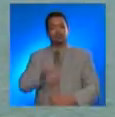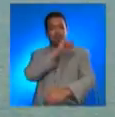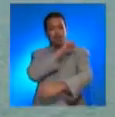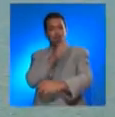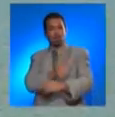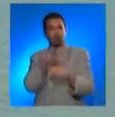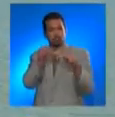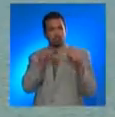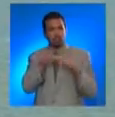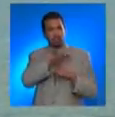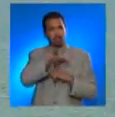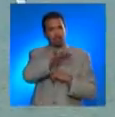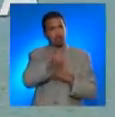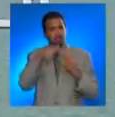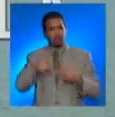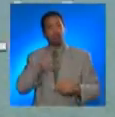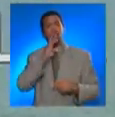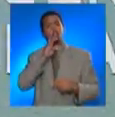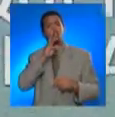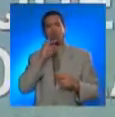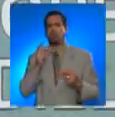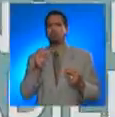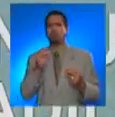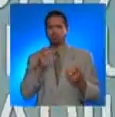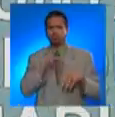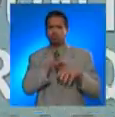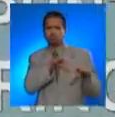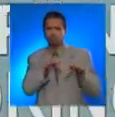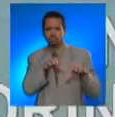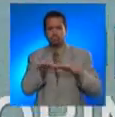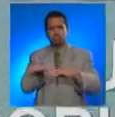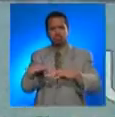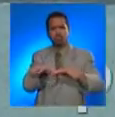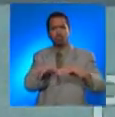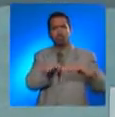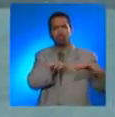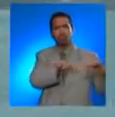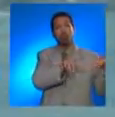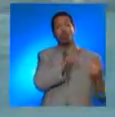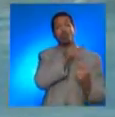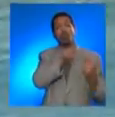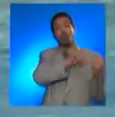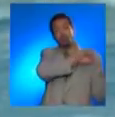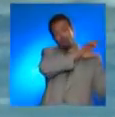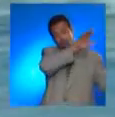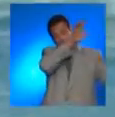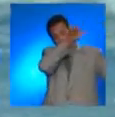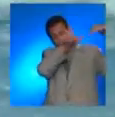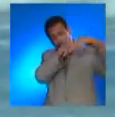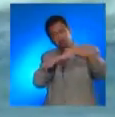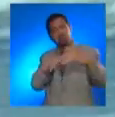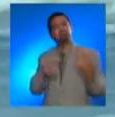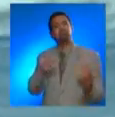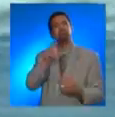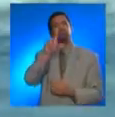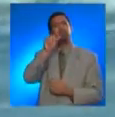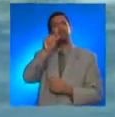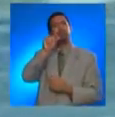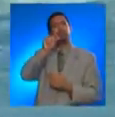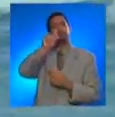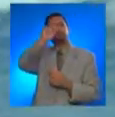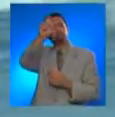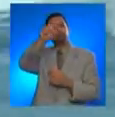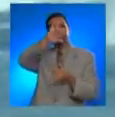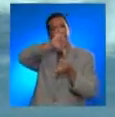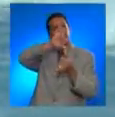At Punta Borinquen, Aguadilla, the waters began to withdraw immediately while the earthquake was still being felt and then came back